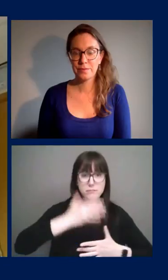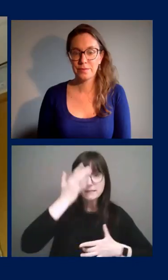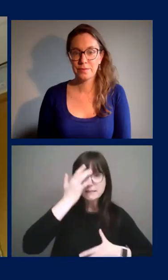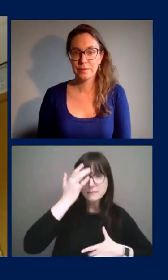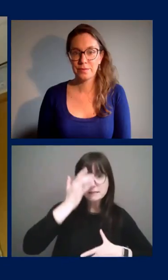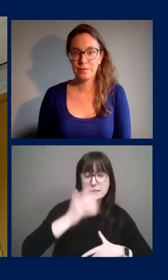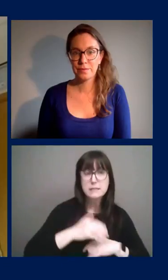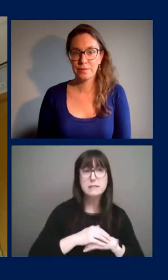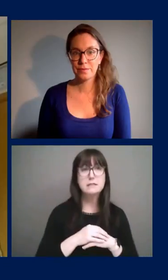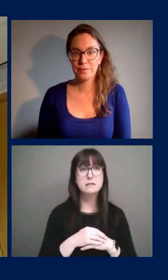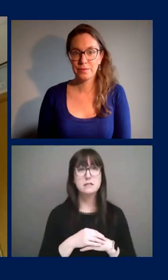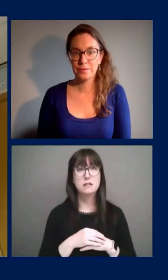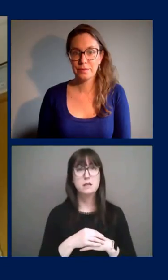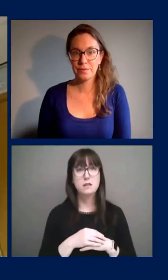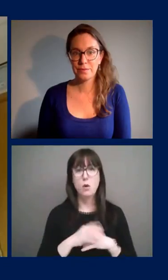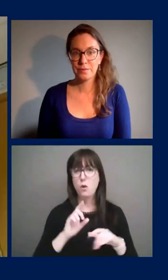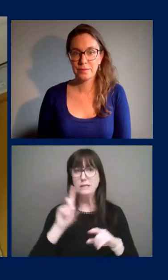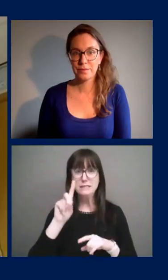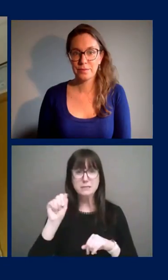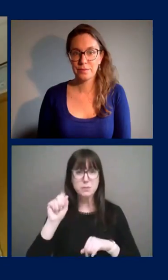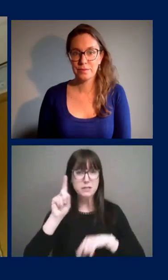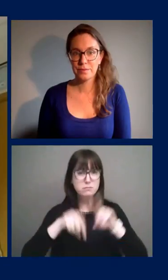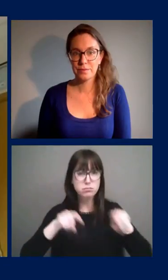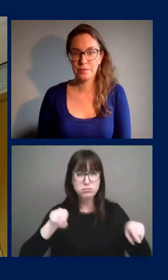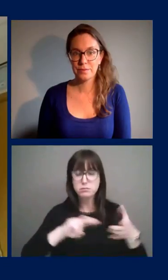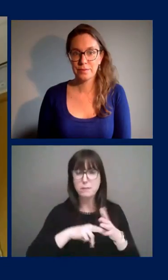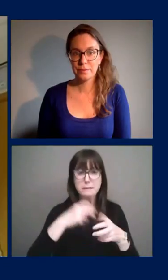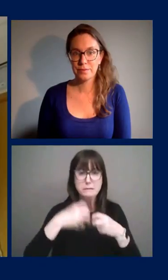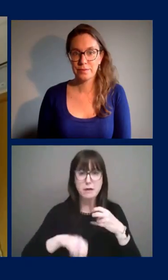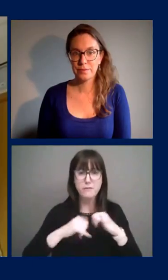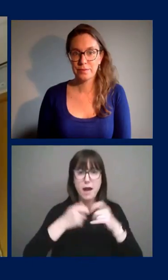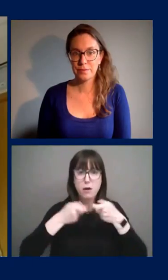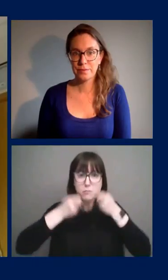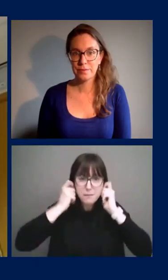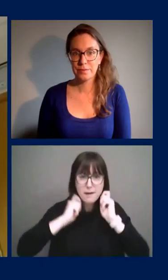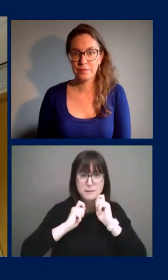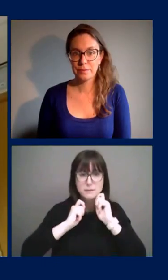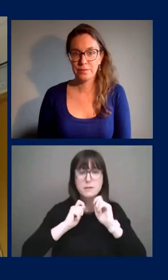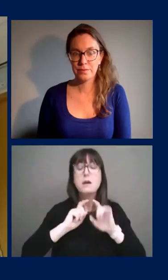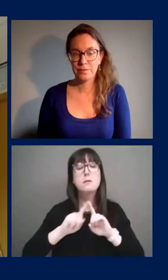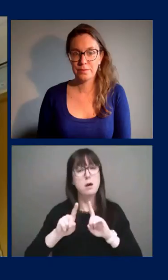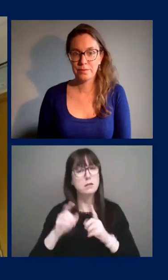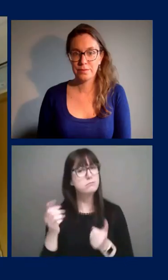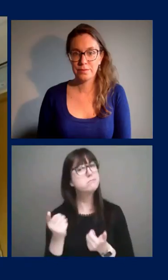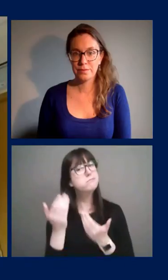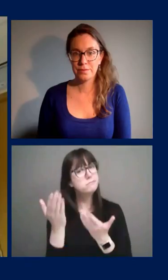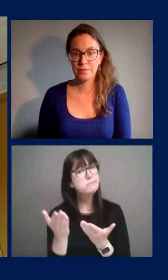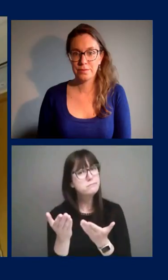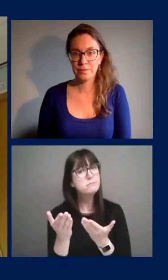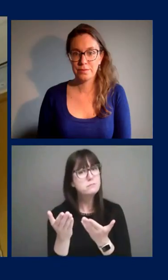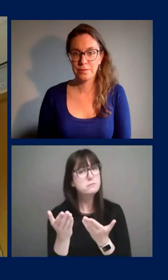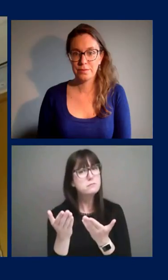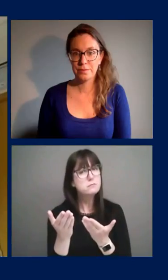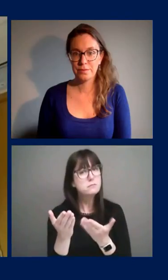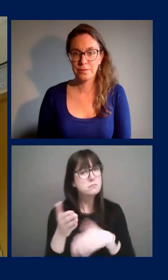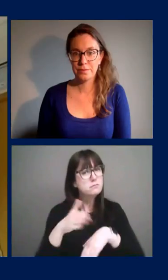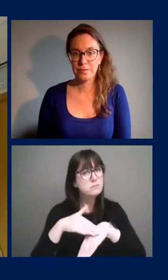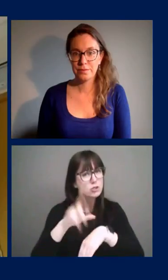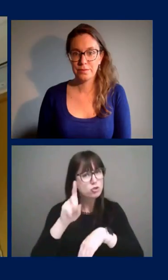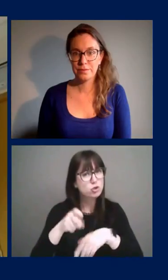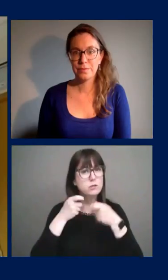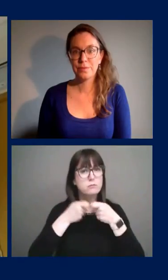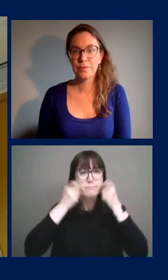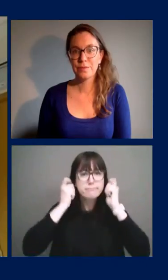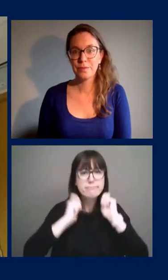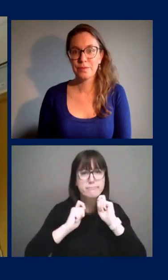uh, you know, different disabilities that make it harder to wear a mask. Uh, but we do recommend, uh, it strongly, um, that, uh,